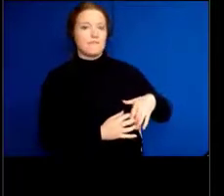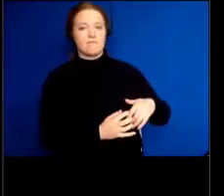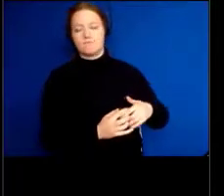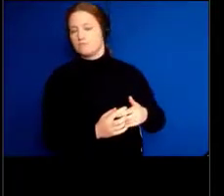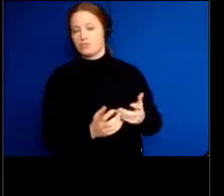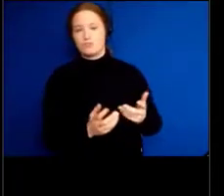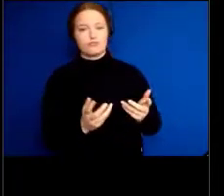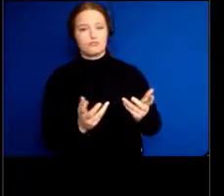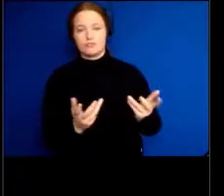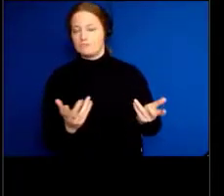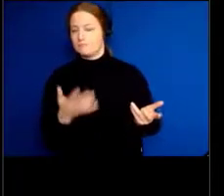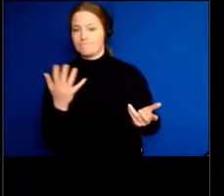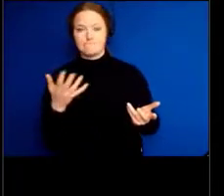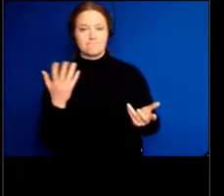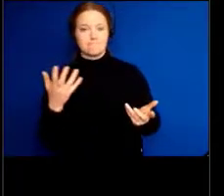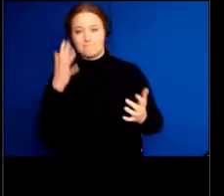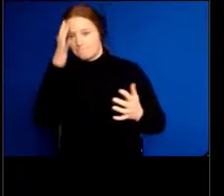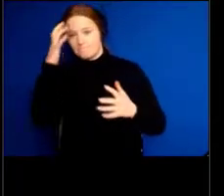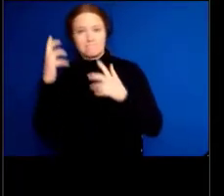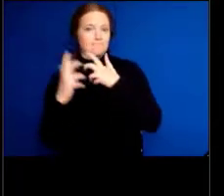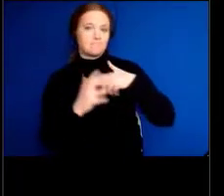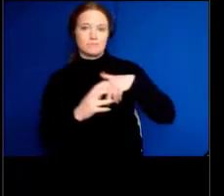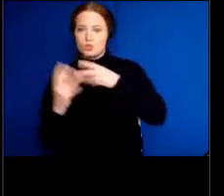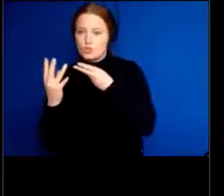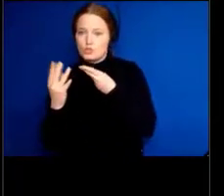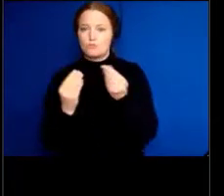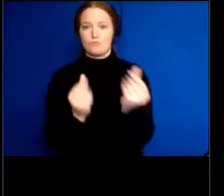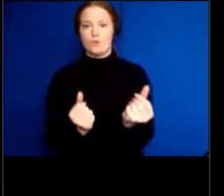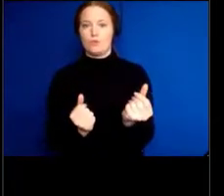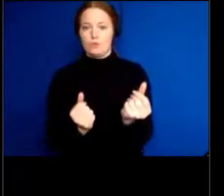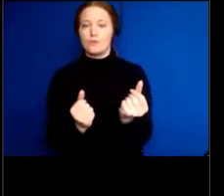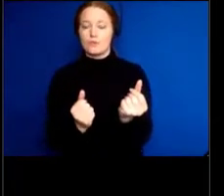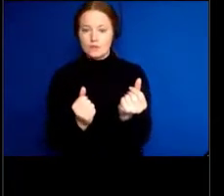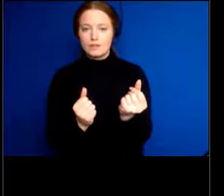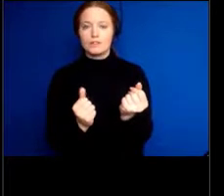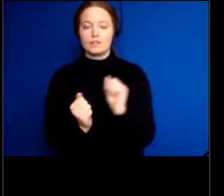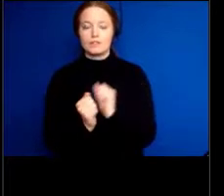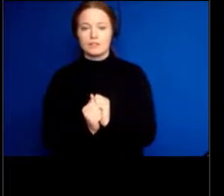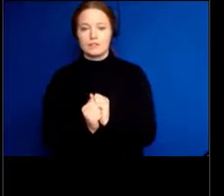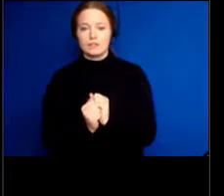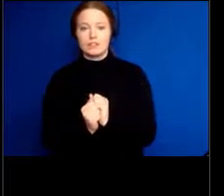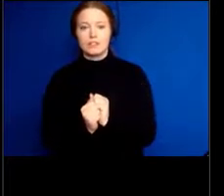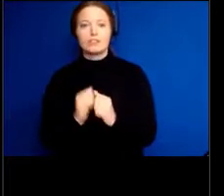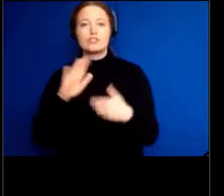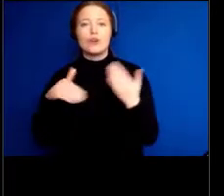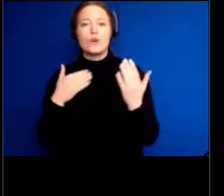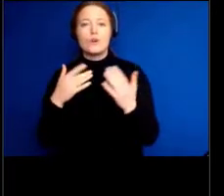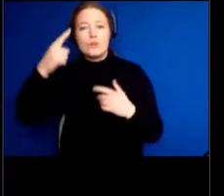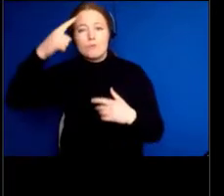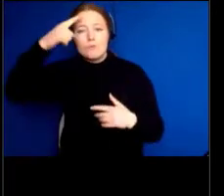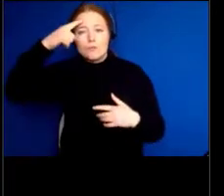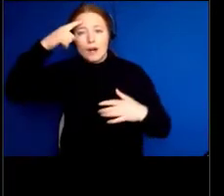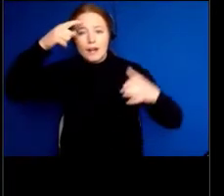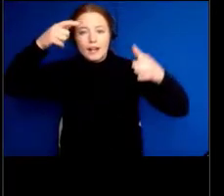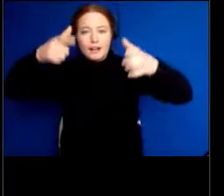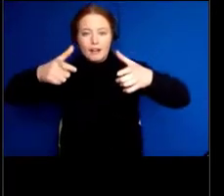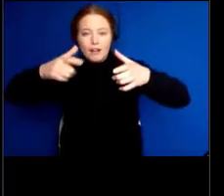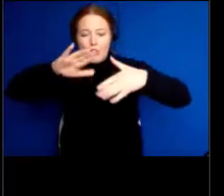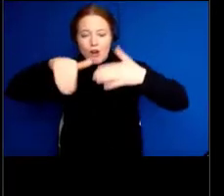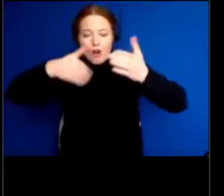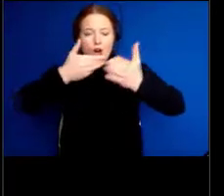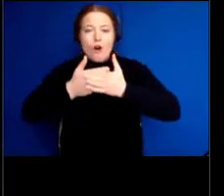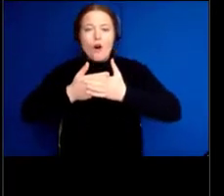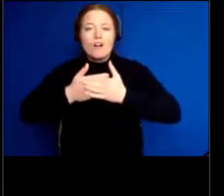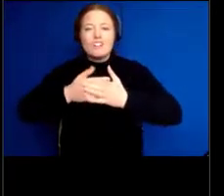way. So it kind of clears the cobwebs out of the brain to be doing